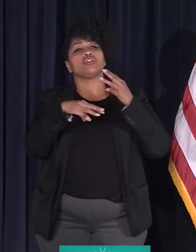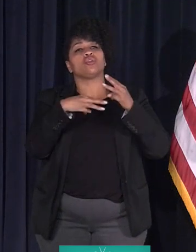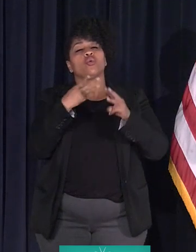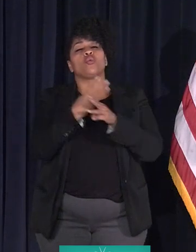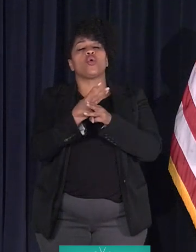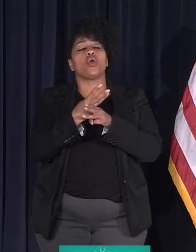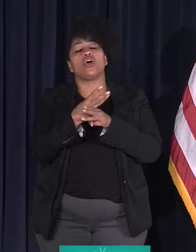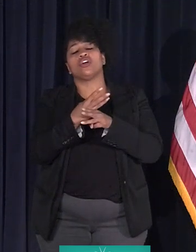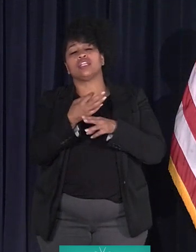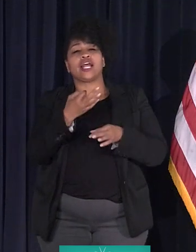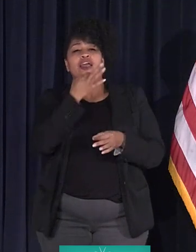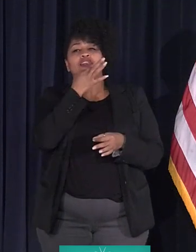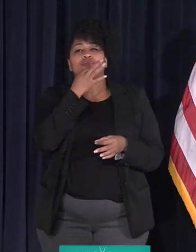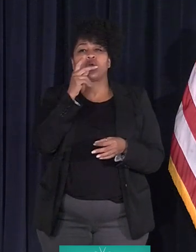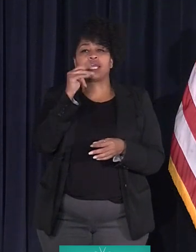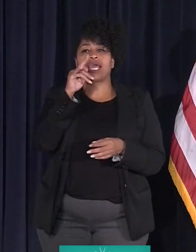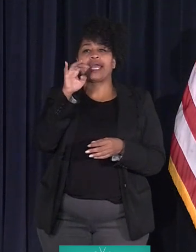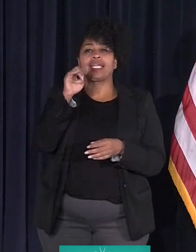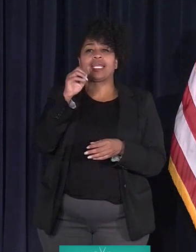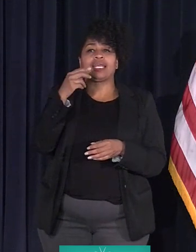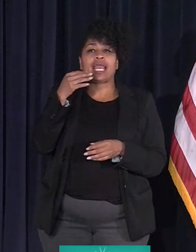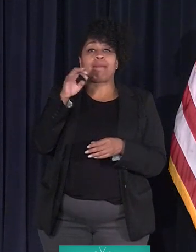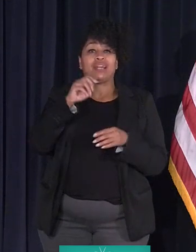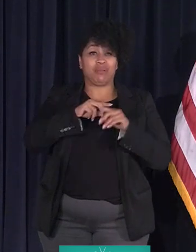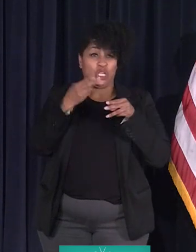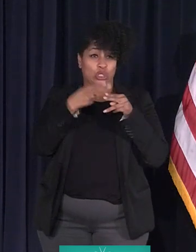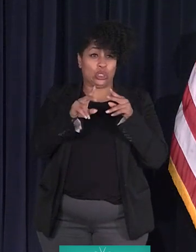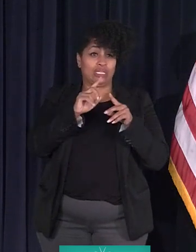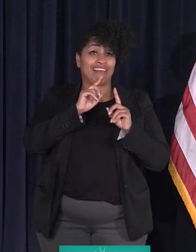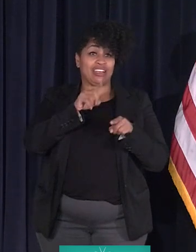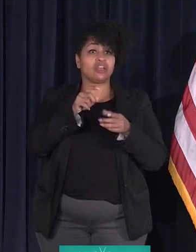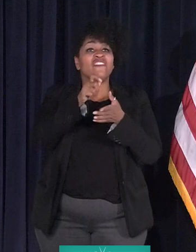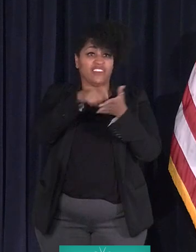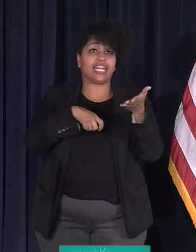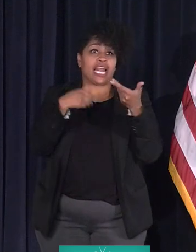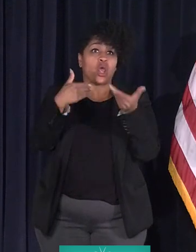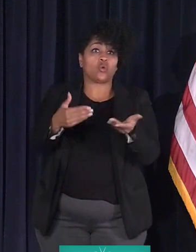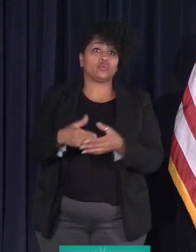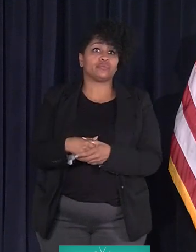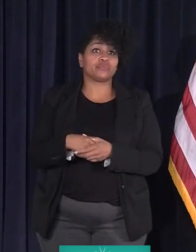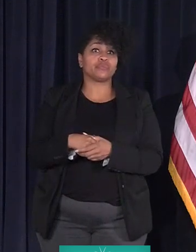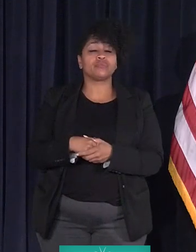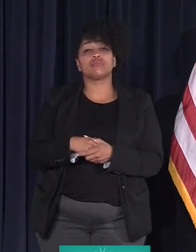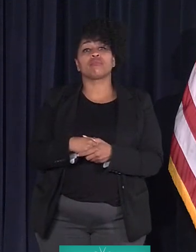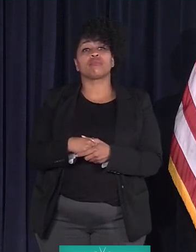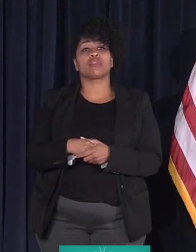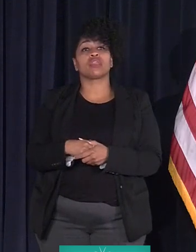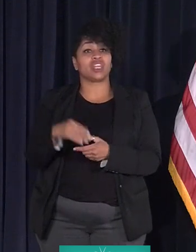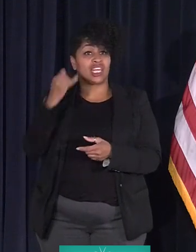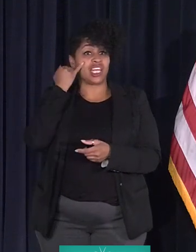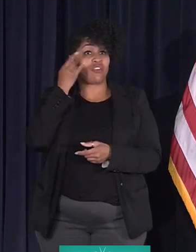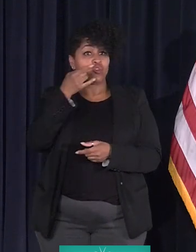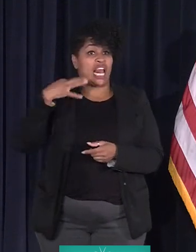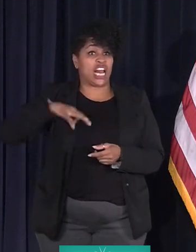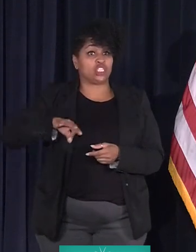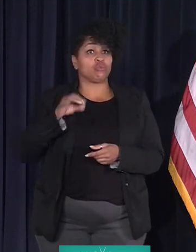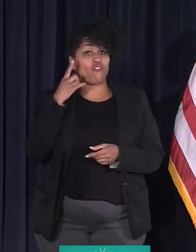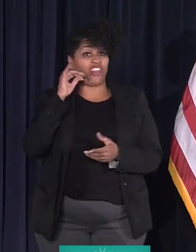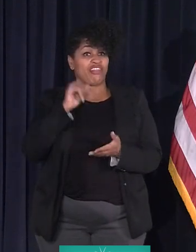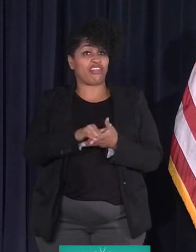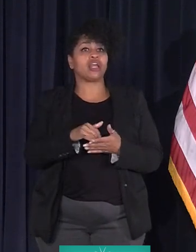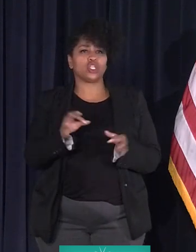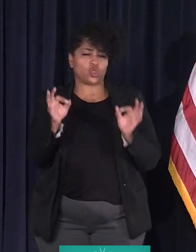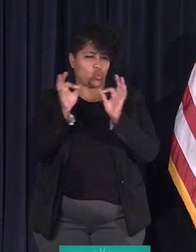in NEZ here, Katie Hammer. But I can tell you the short answer. Fill it out. If you are eligible for it,